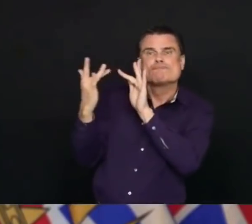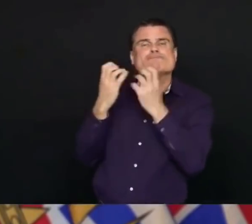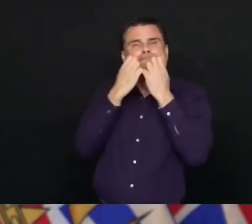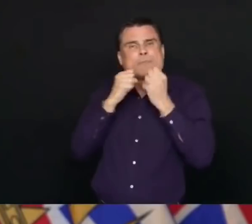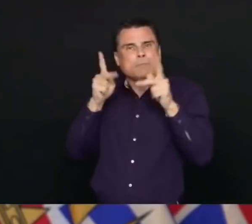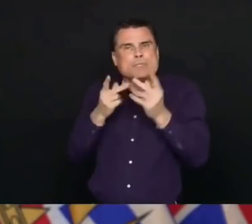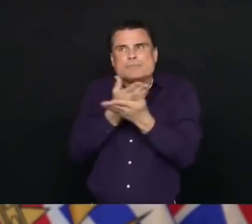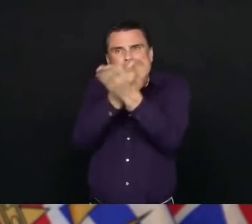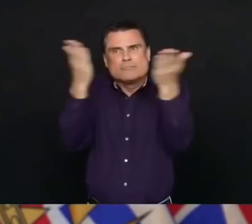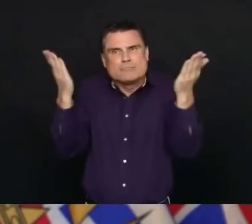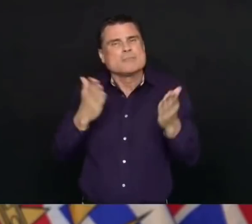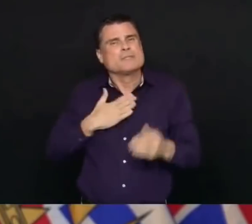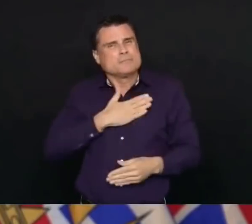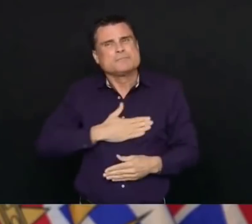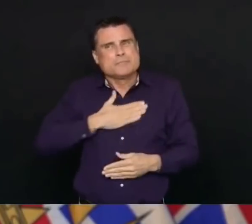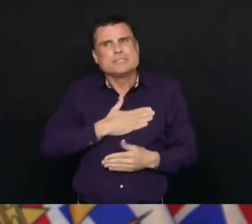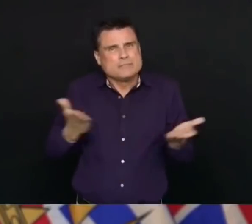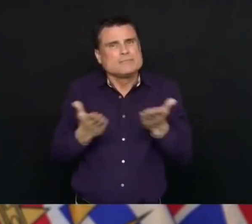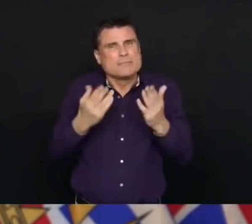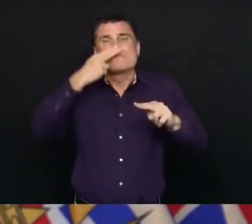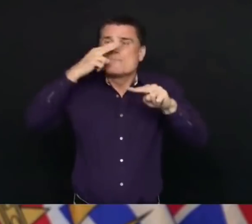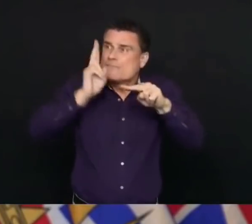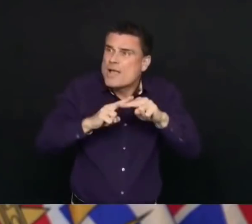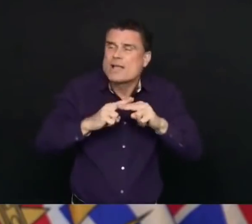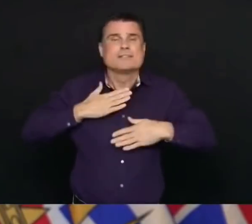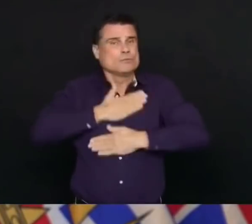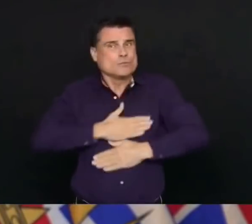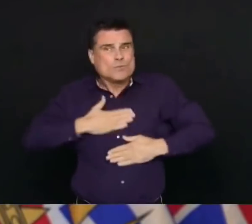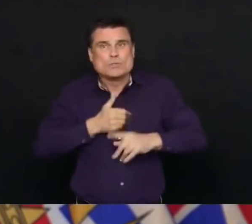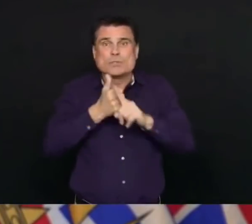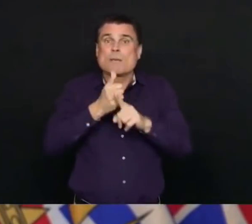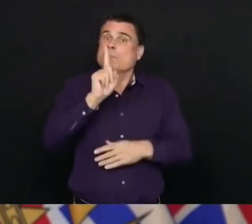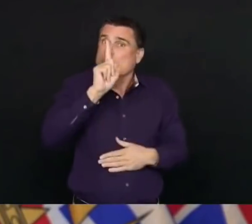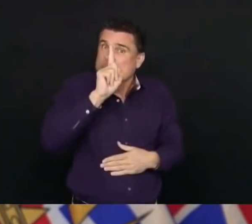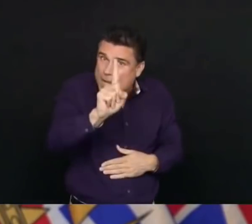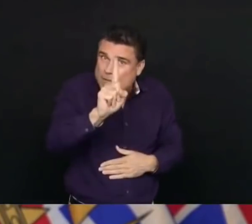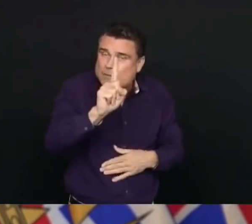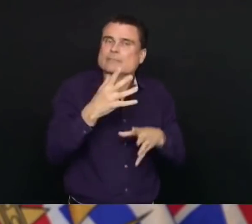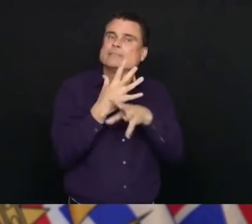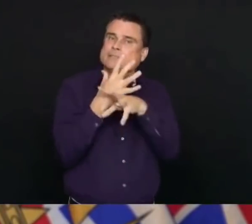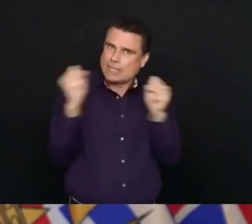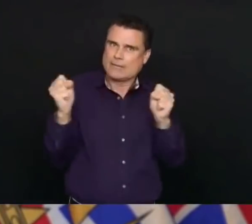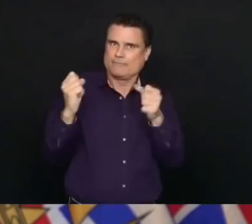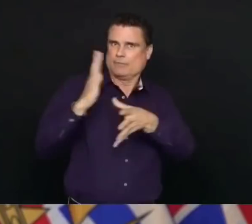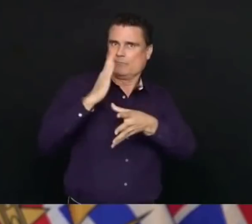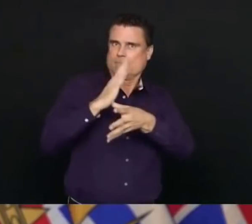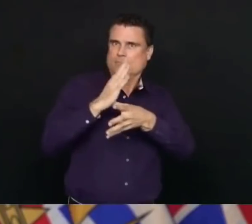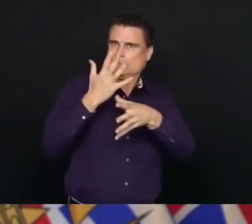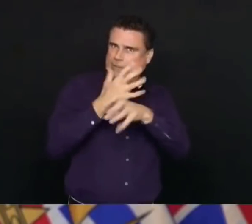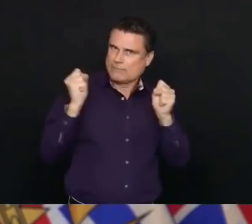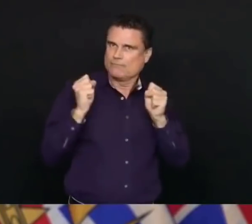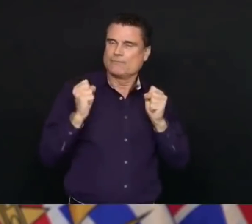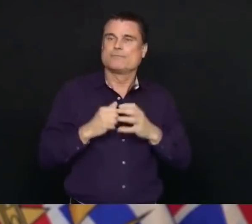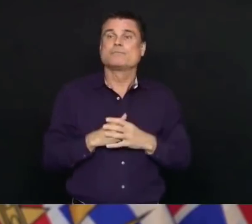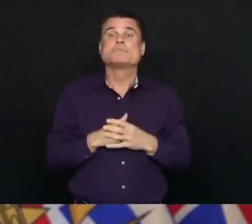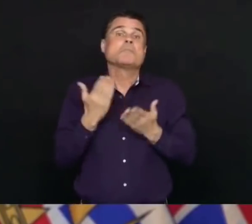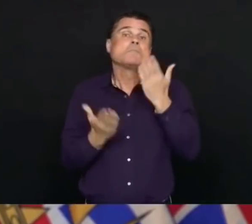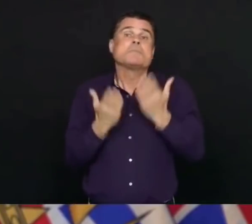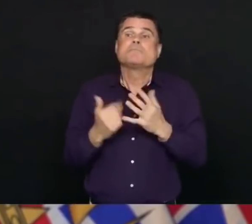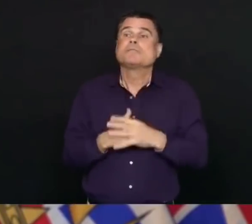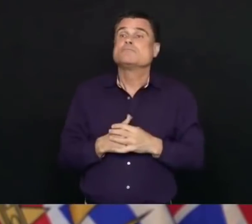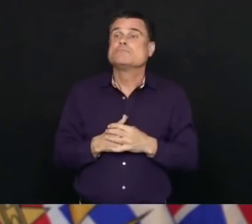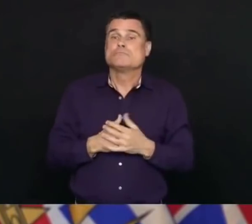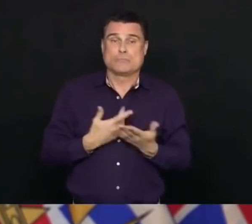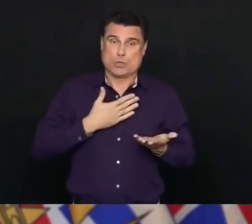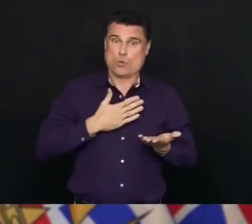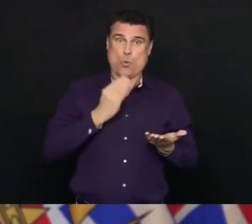neighbour, offer to tidy their garden, drop off food, host your own cooking show online, stream a movie with a friend. There are so